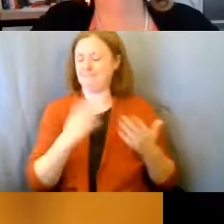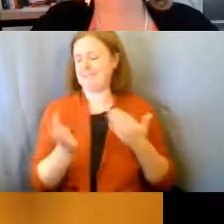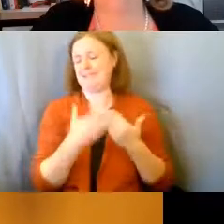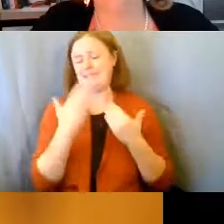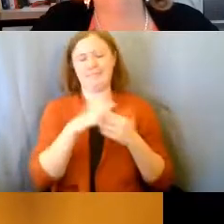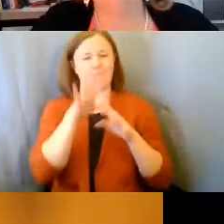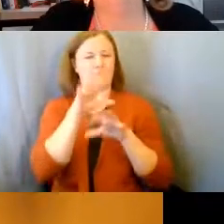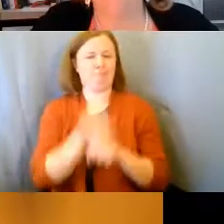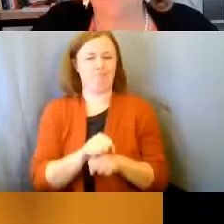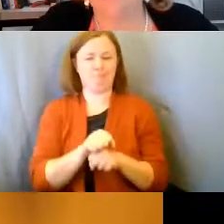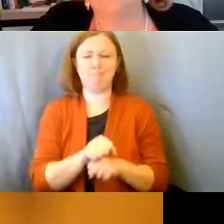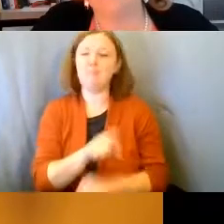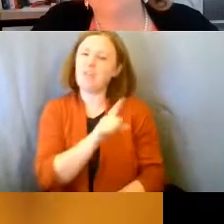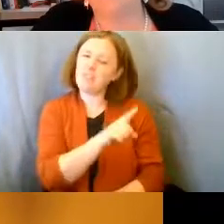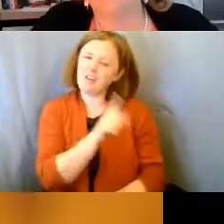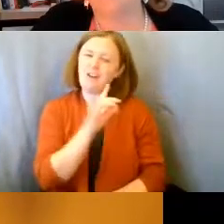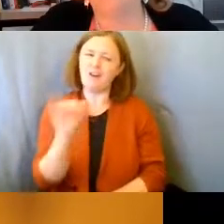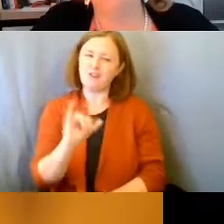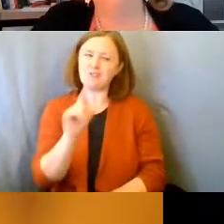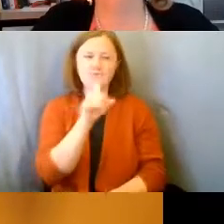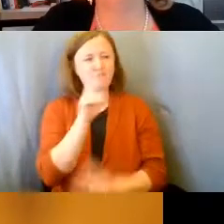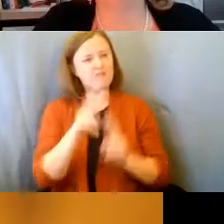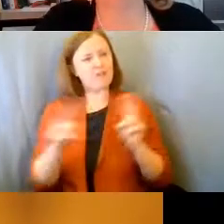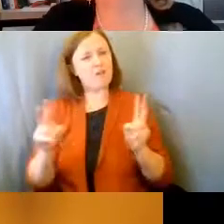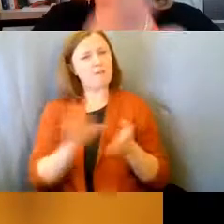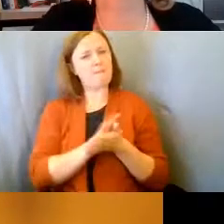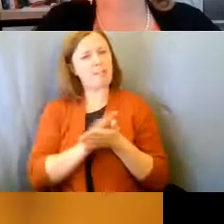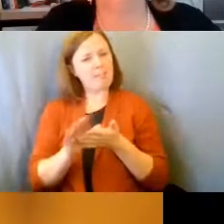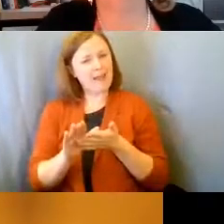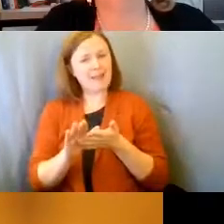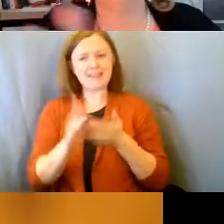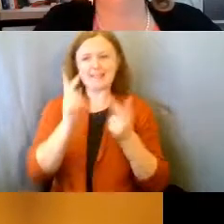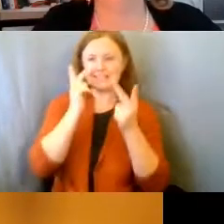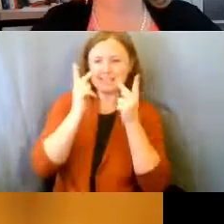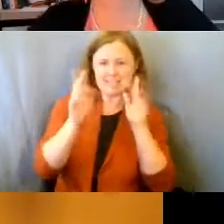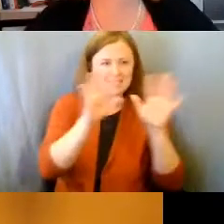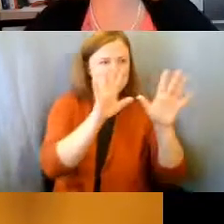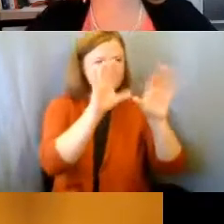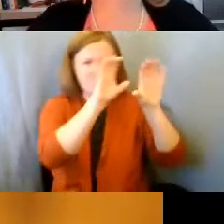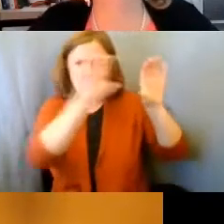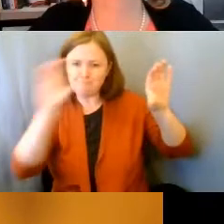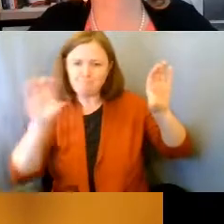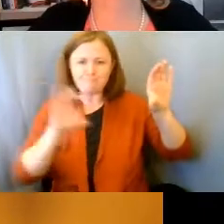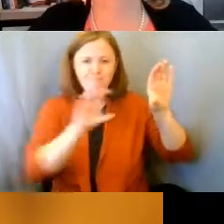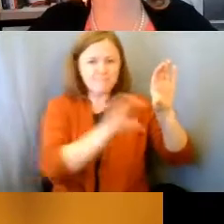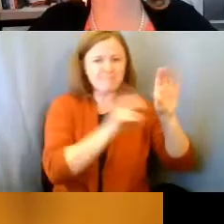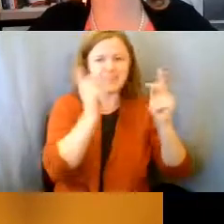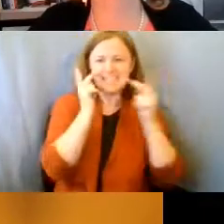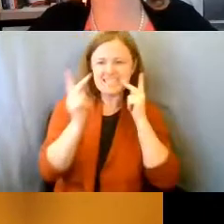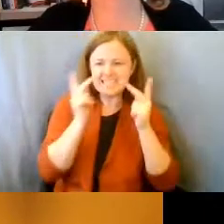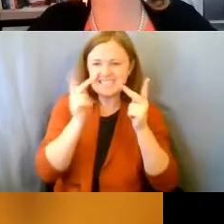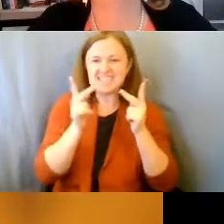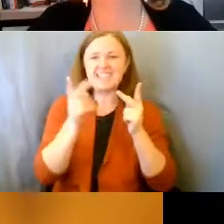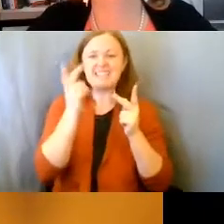and they're very polite because they can see everyone. They do the,